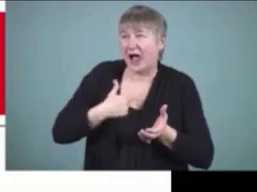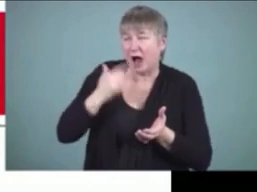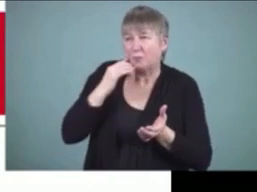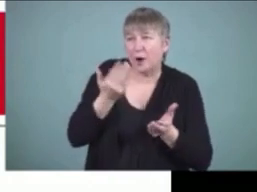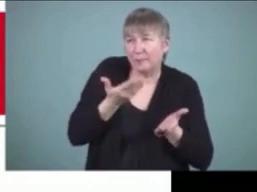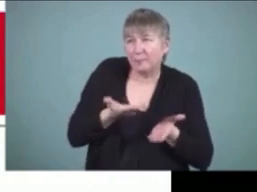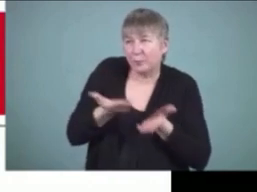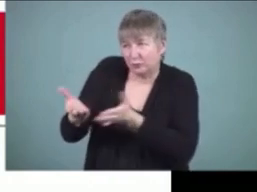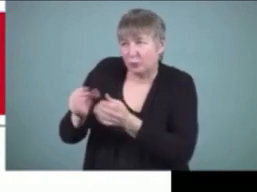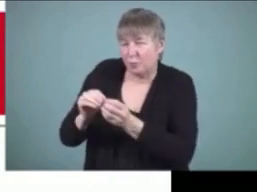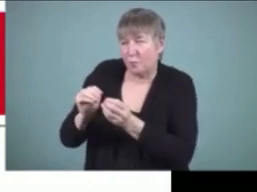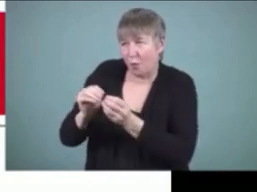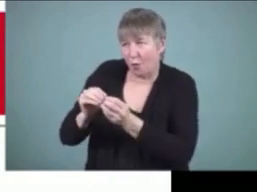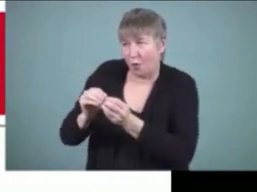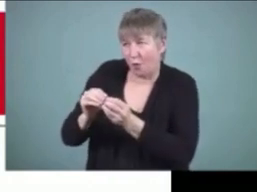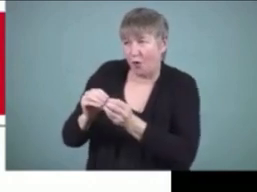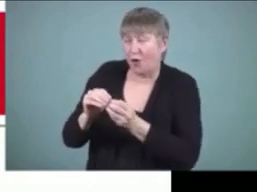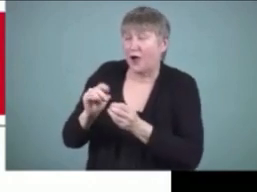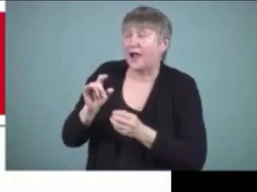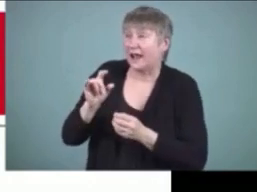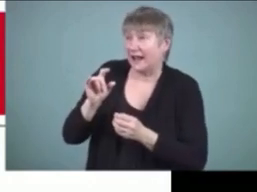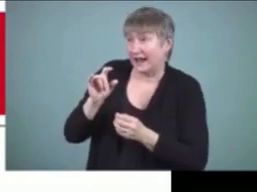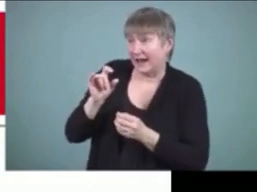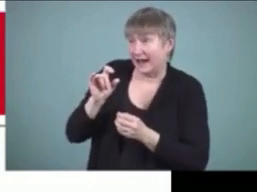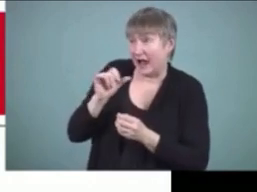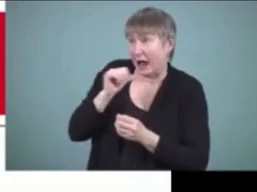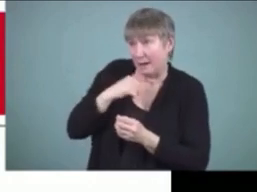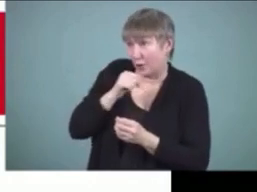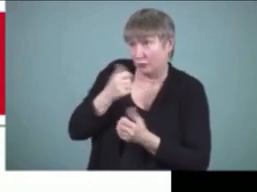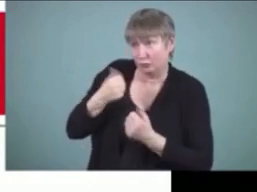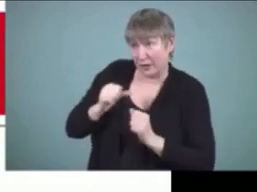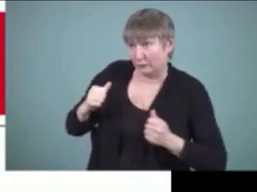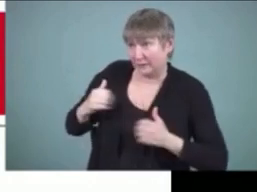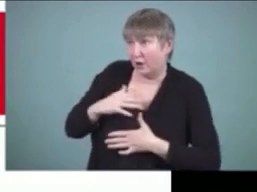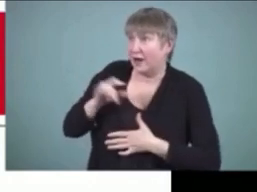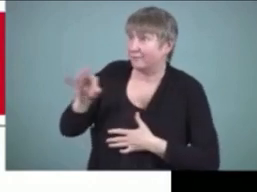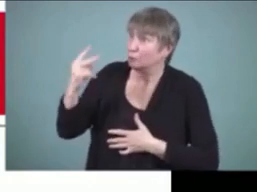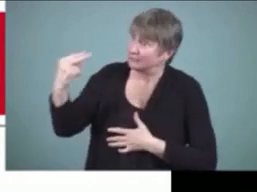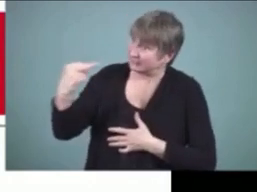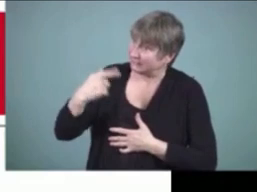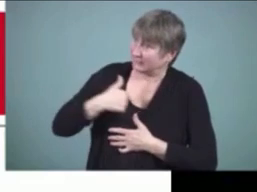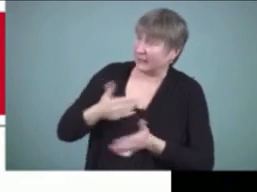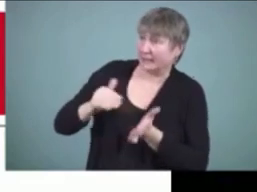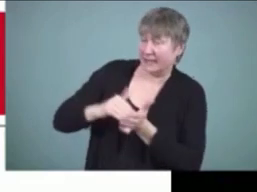scare you away. If you see me again, don't be afraid. From the spider.